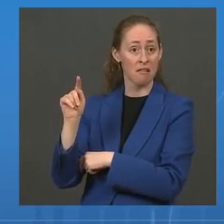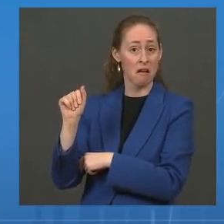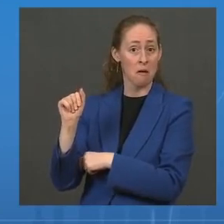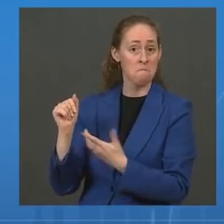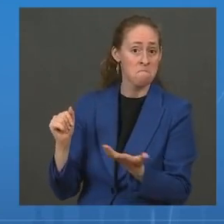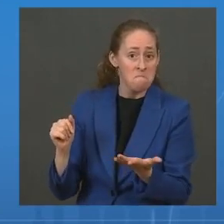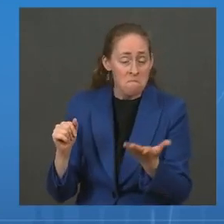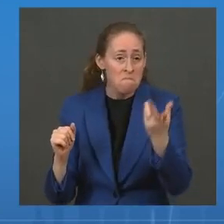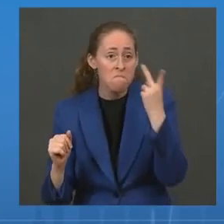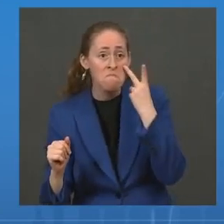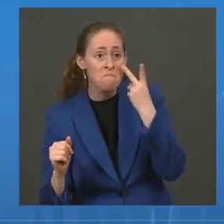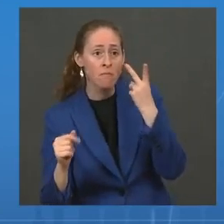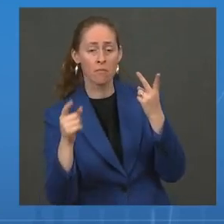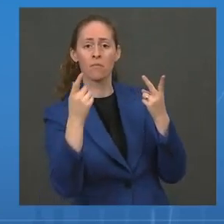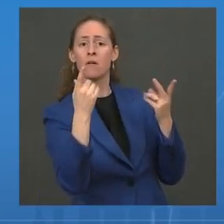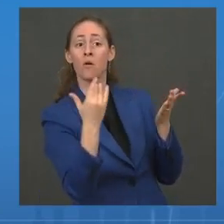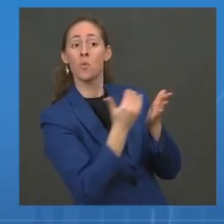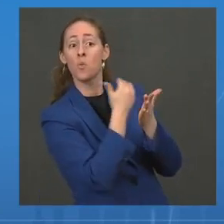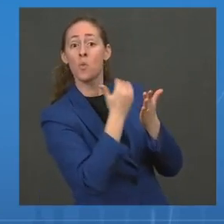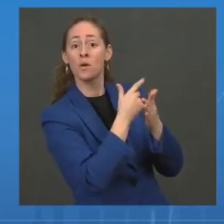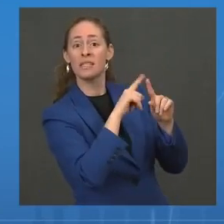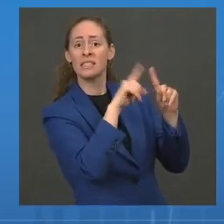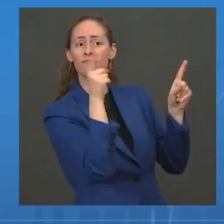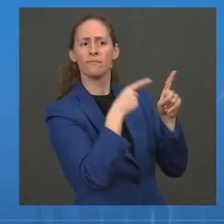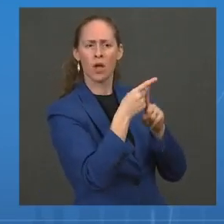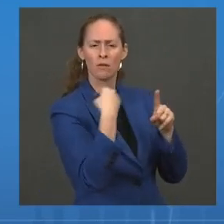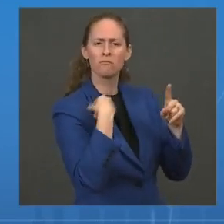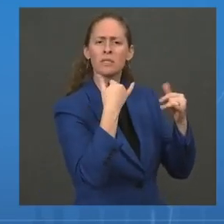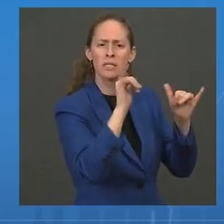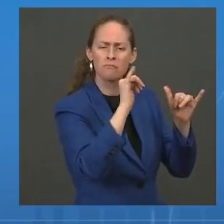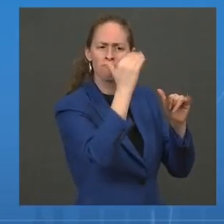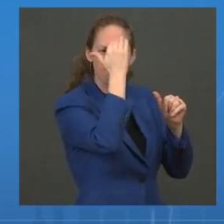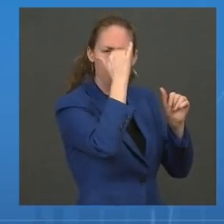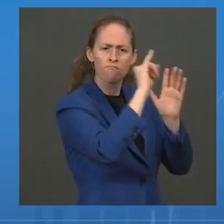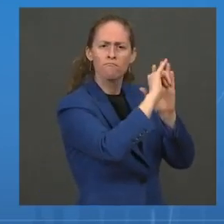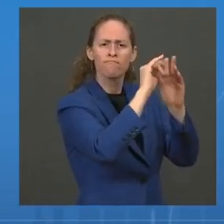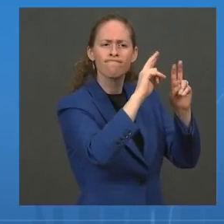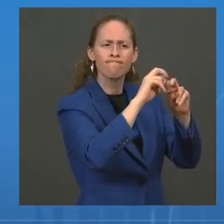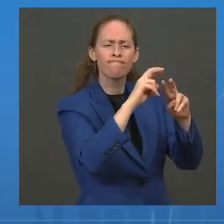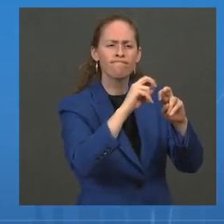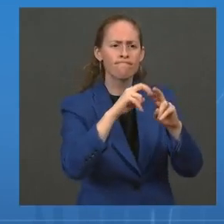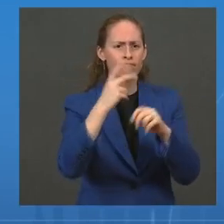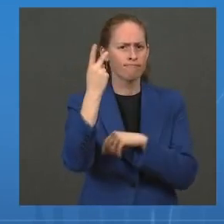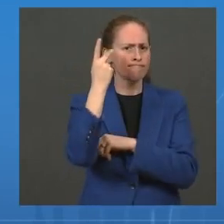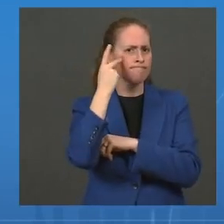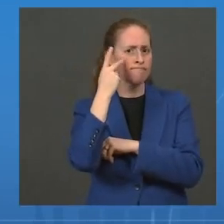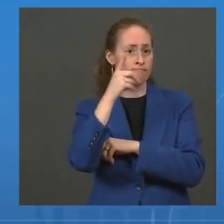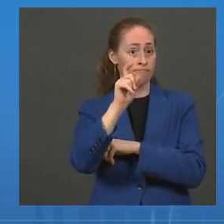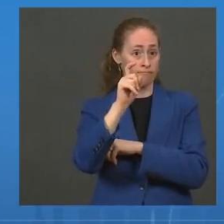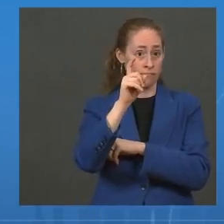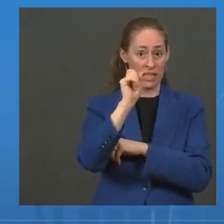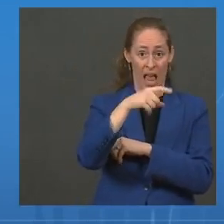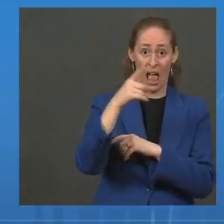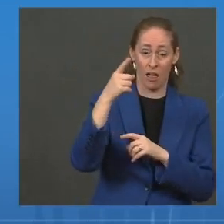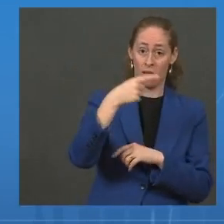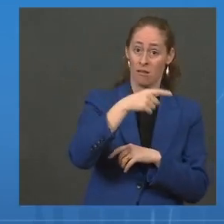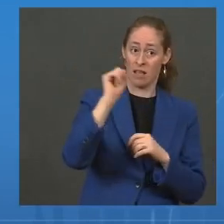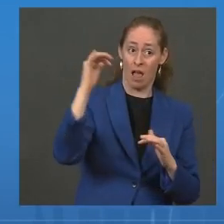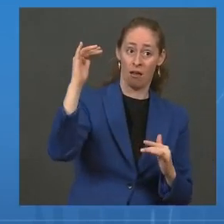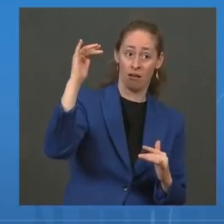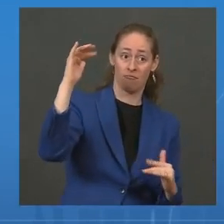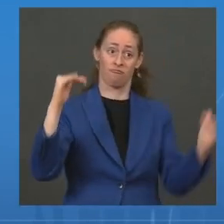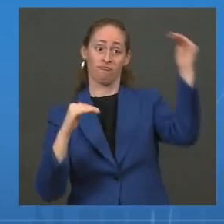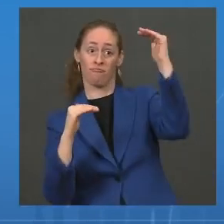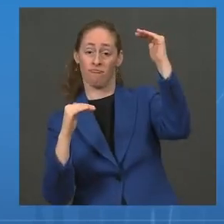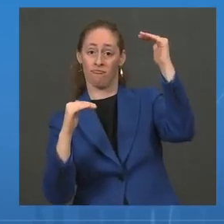always do studies to see whether or not they evade or not monoclonal antibodies or convalescent